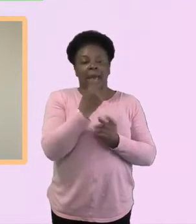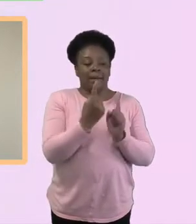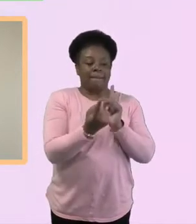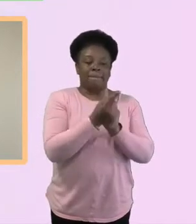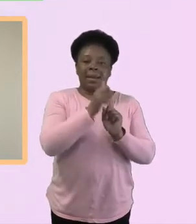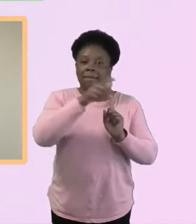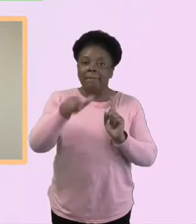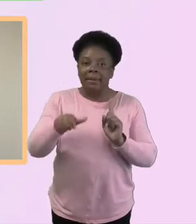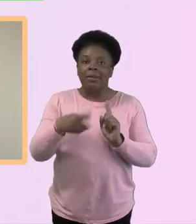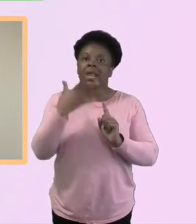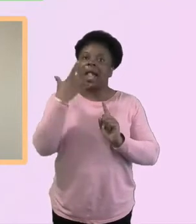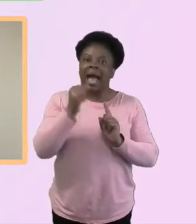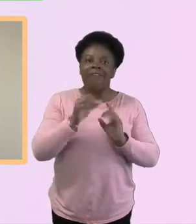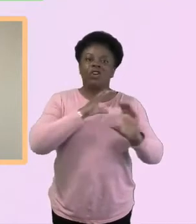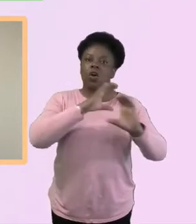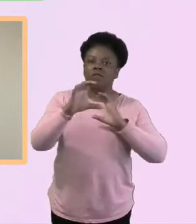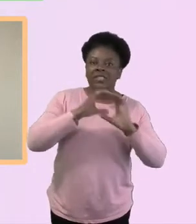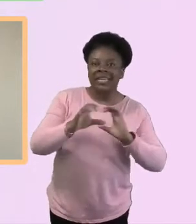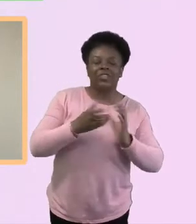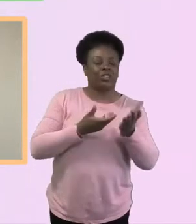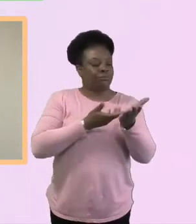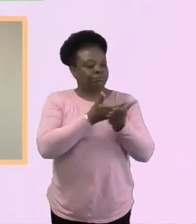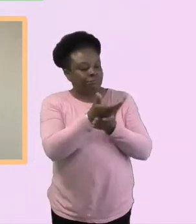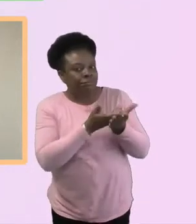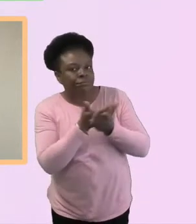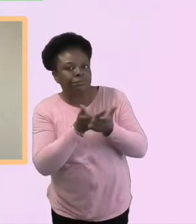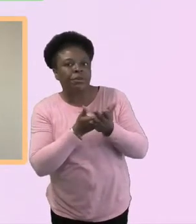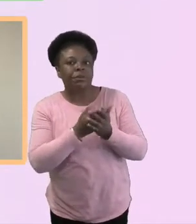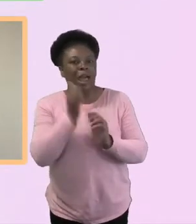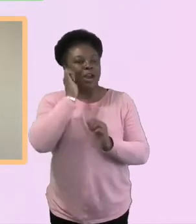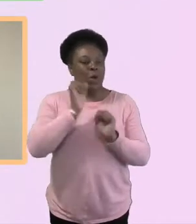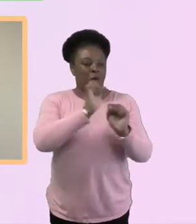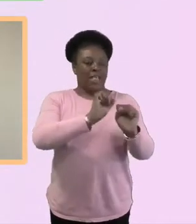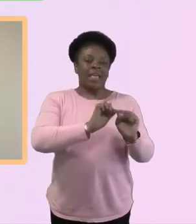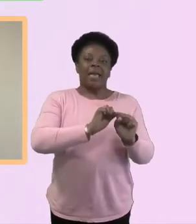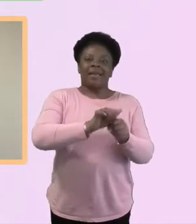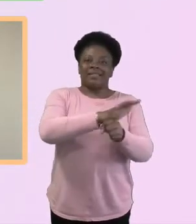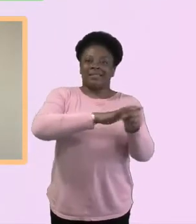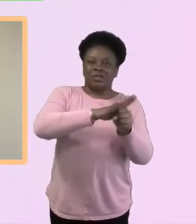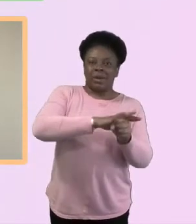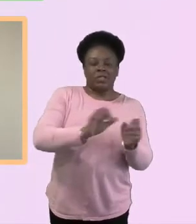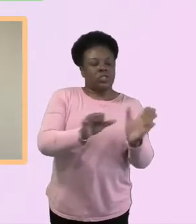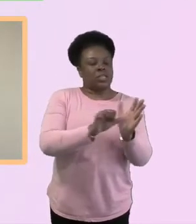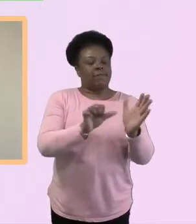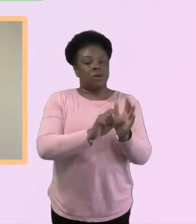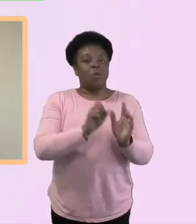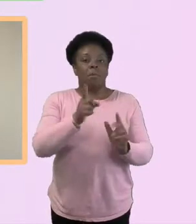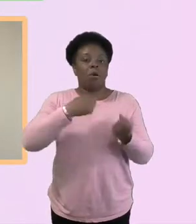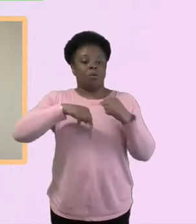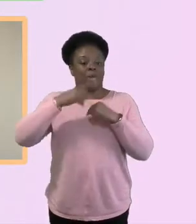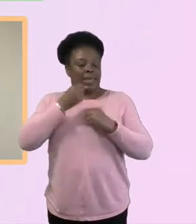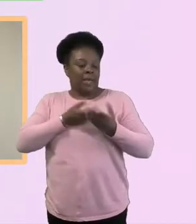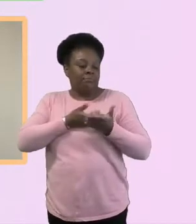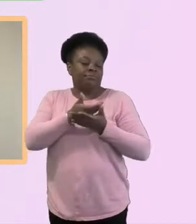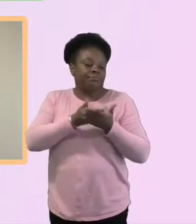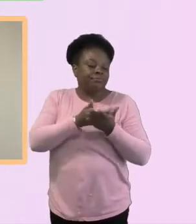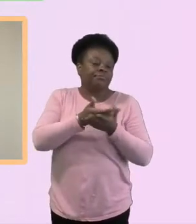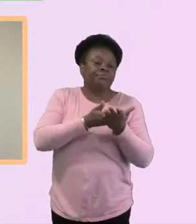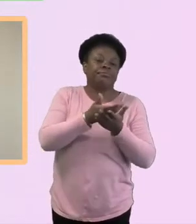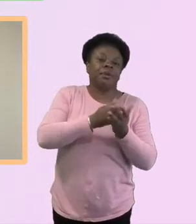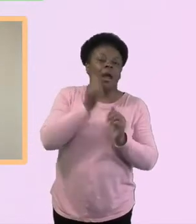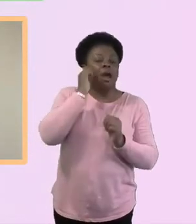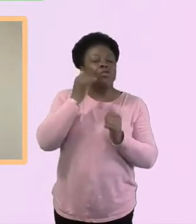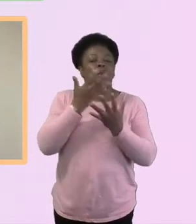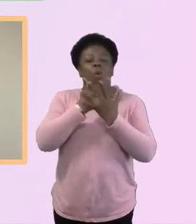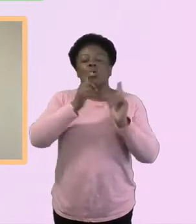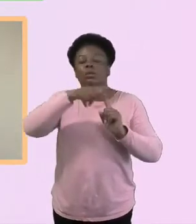tough. Um, you know, you can have amazing conversations, but again, I've noticed over this year, just the amount of things people are struggling with and, and they are